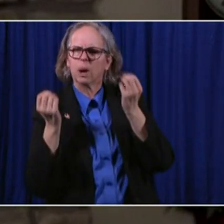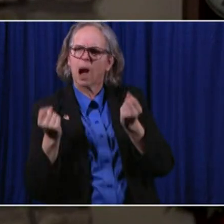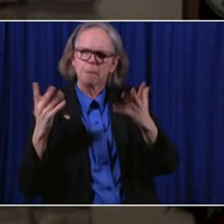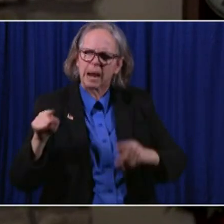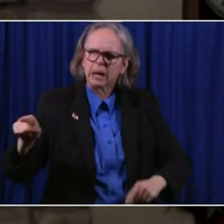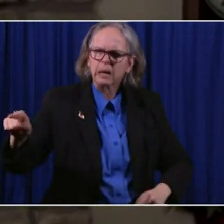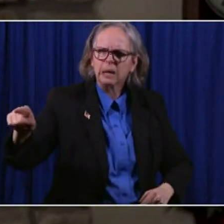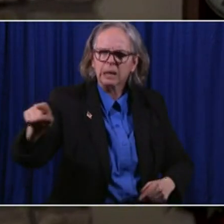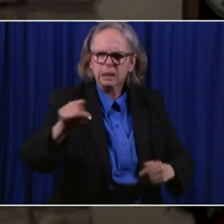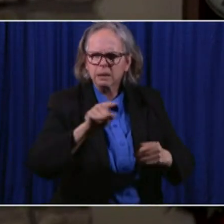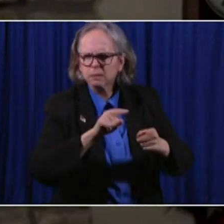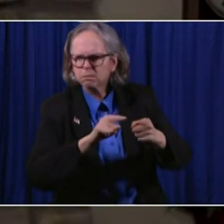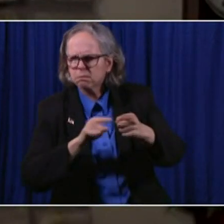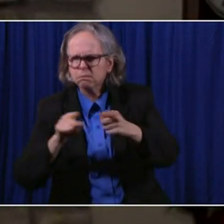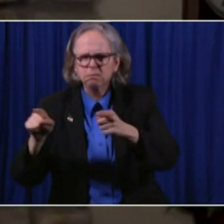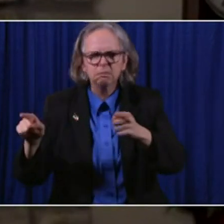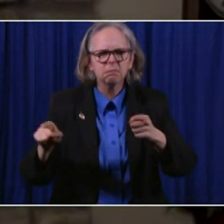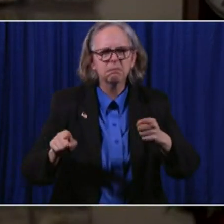Faith?